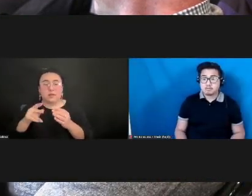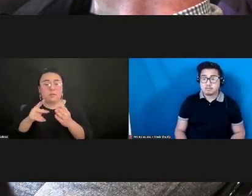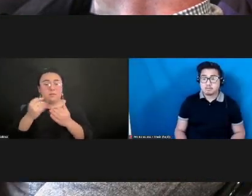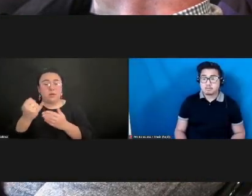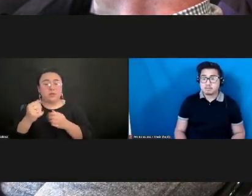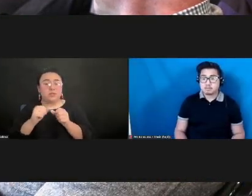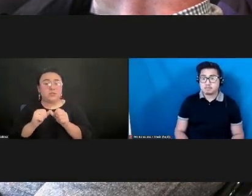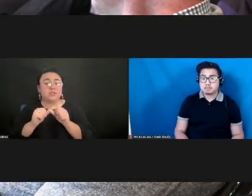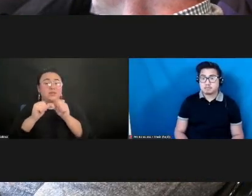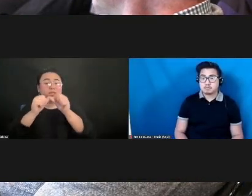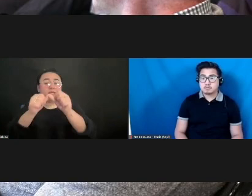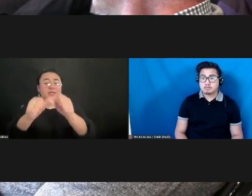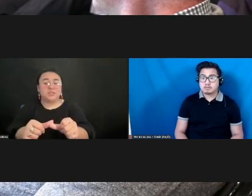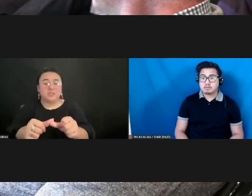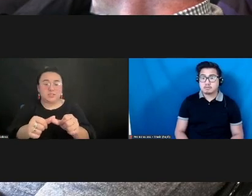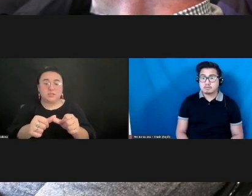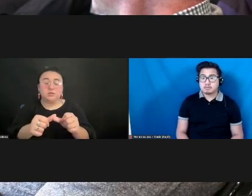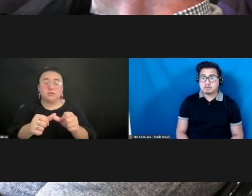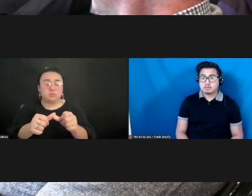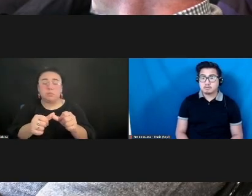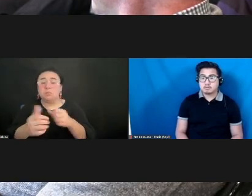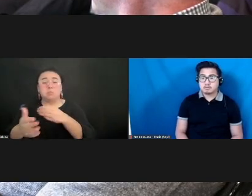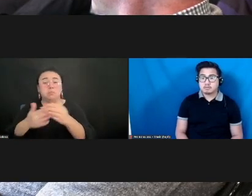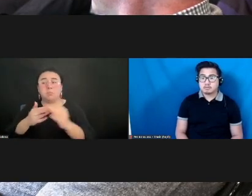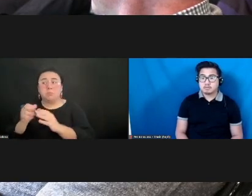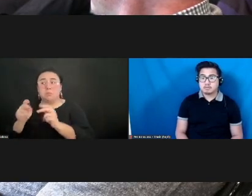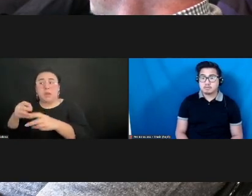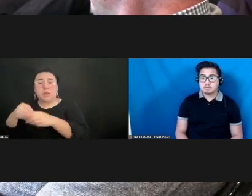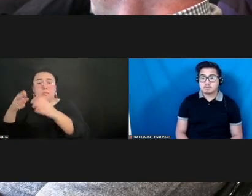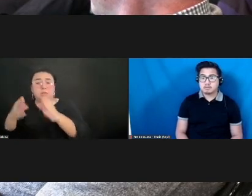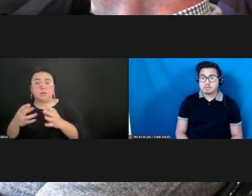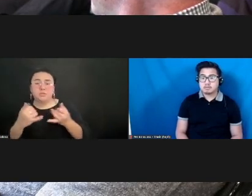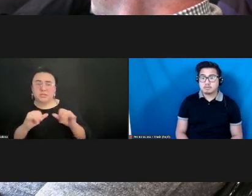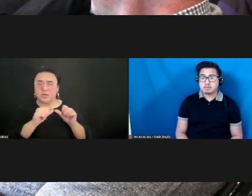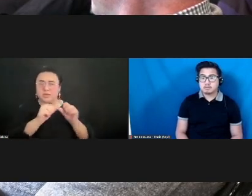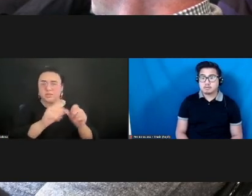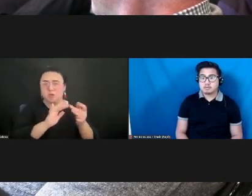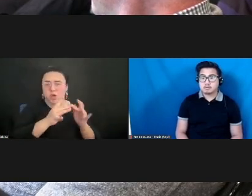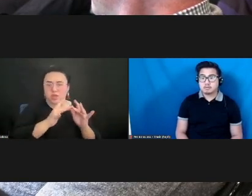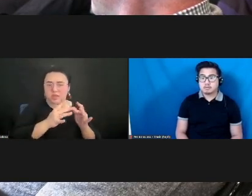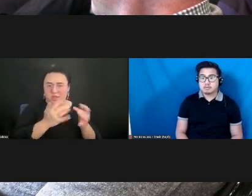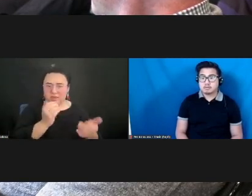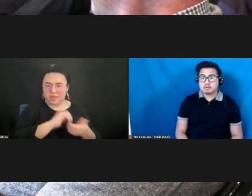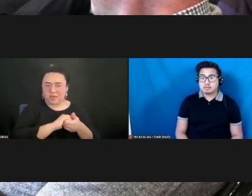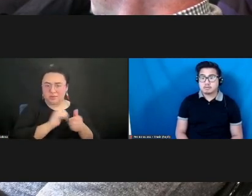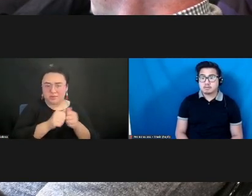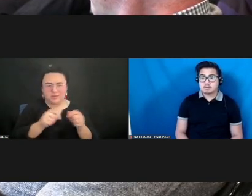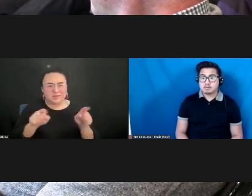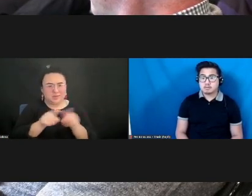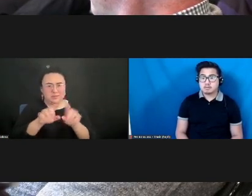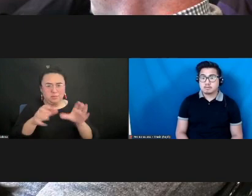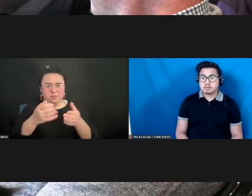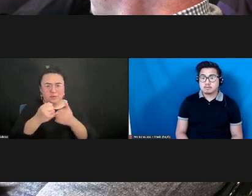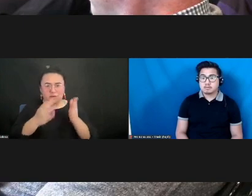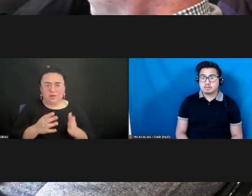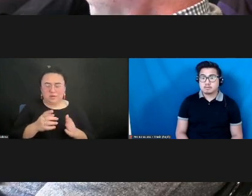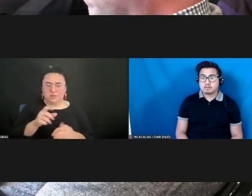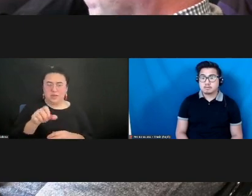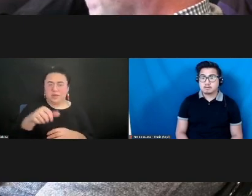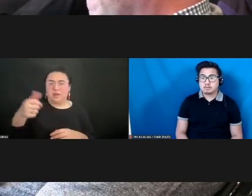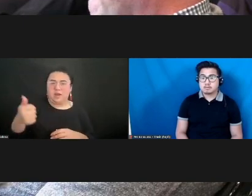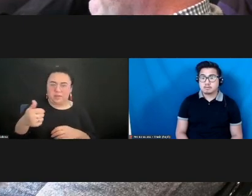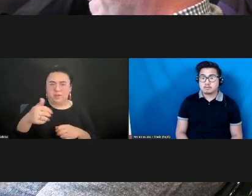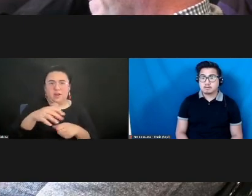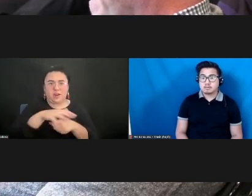As we have gone back to in-person programming, we have found ways to continue this collaboration with the same group of artists and different US